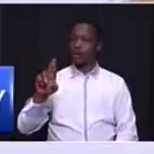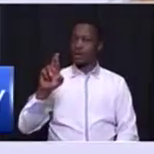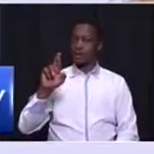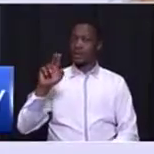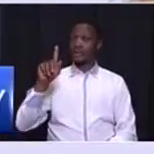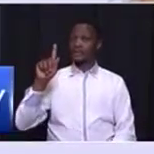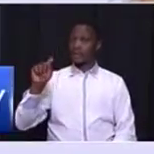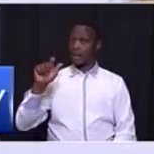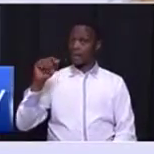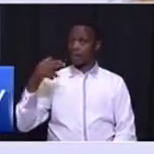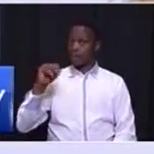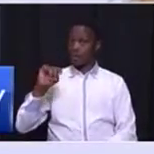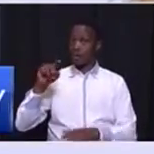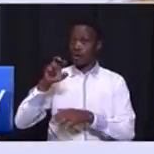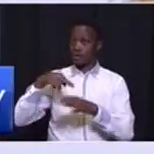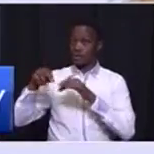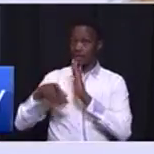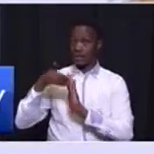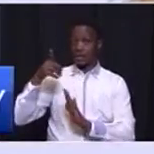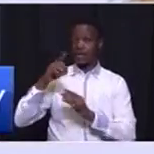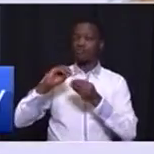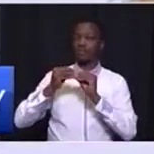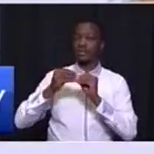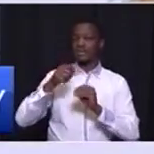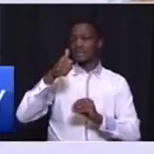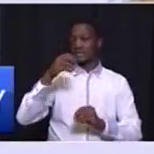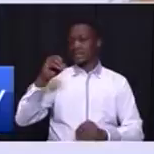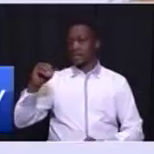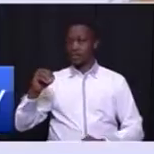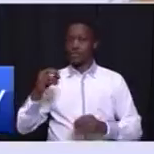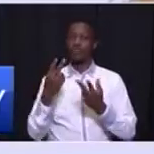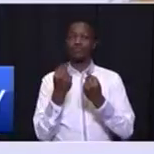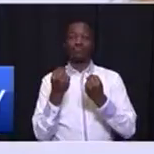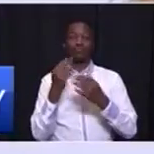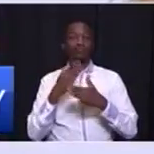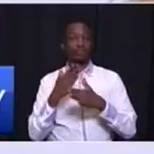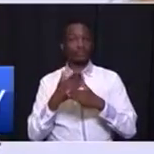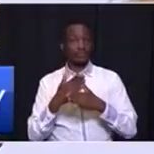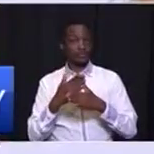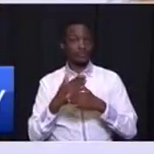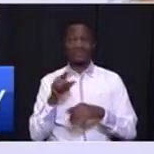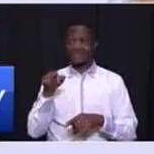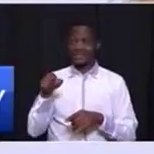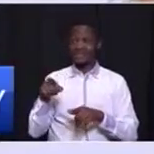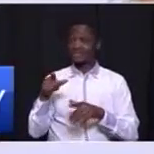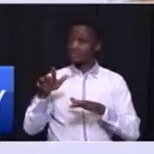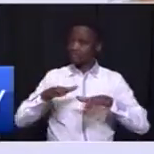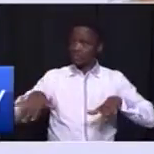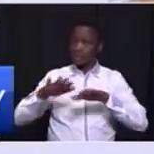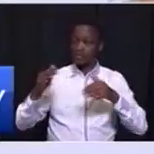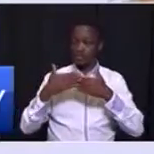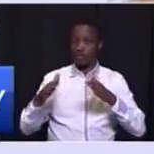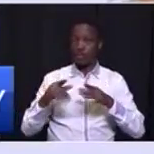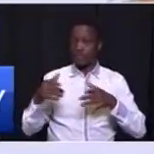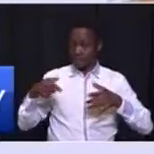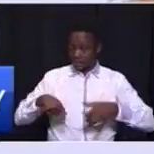Industrial Development Zone, creating 600 new jobs. And this facility was opened in